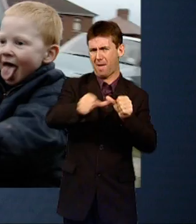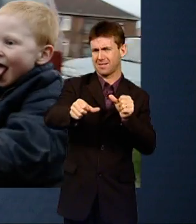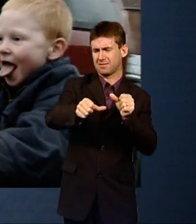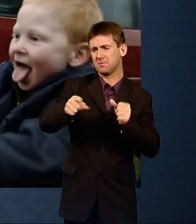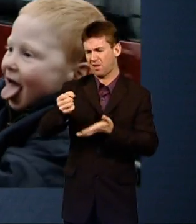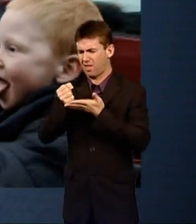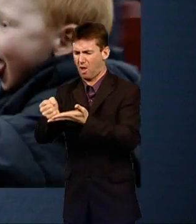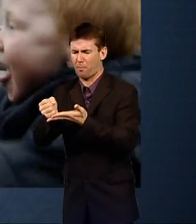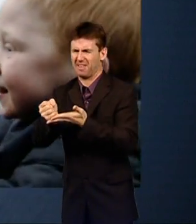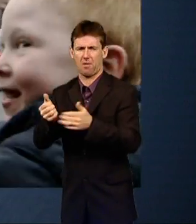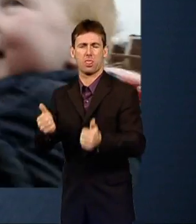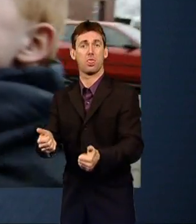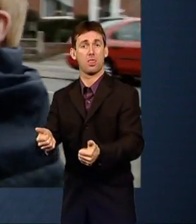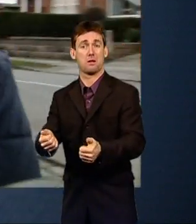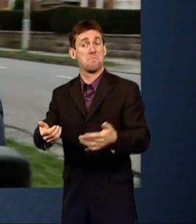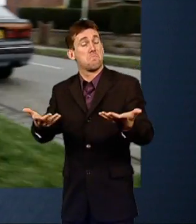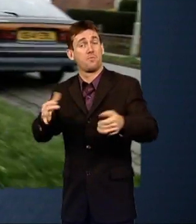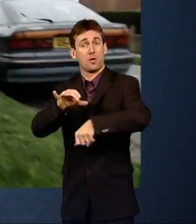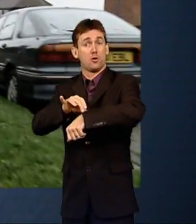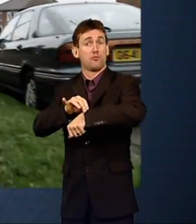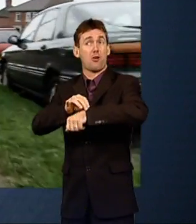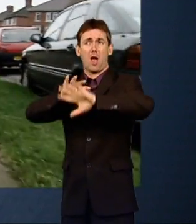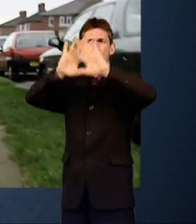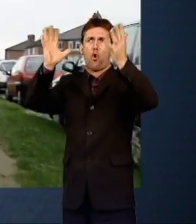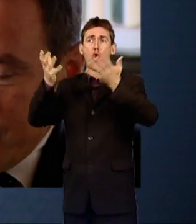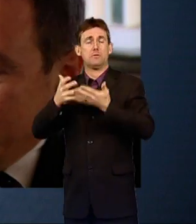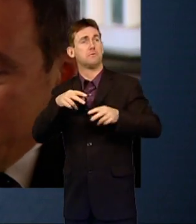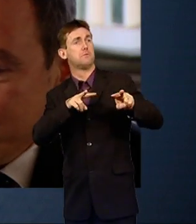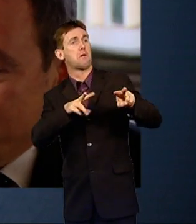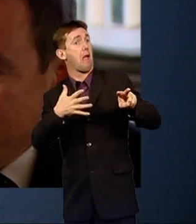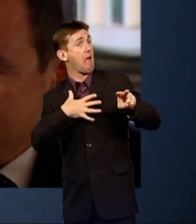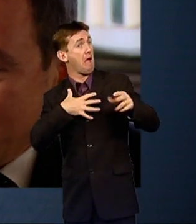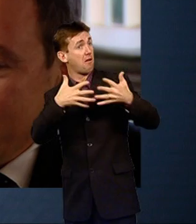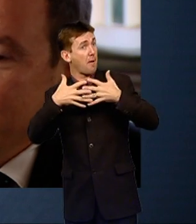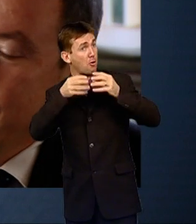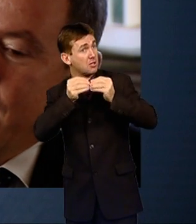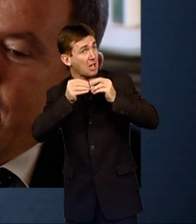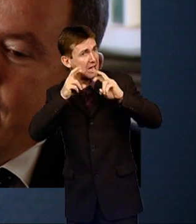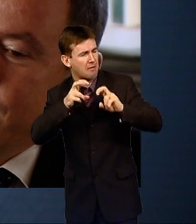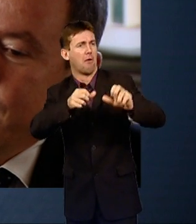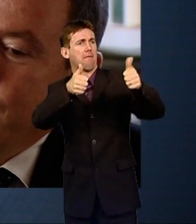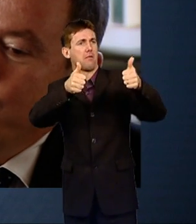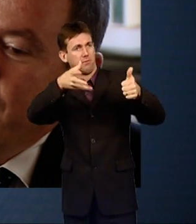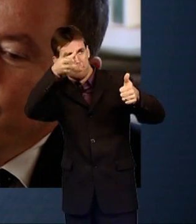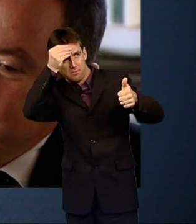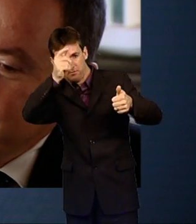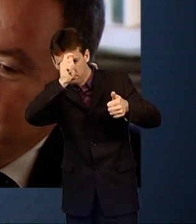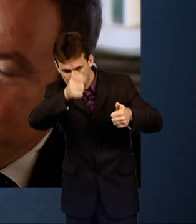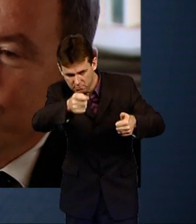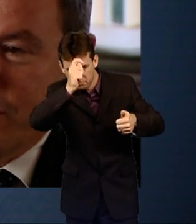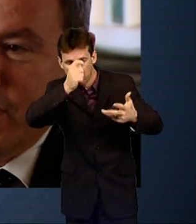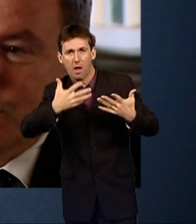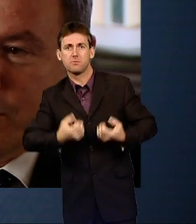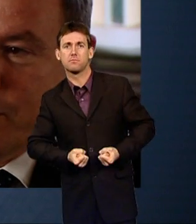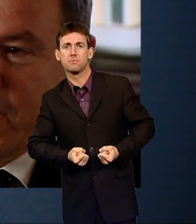the way doctors worldwide treated ADHD. It was a big study and because its